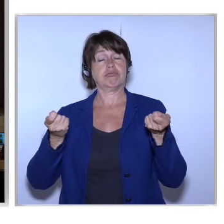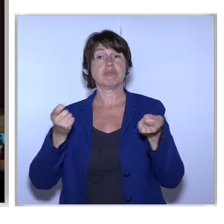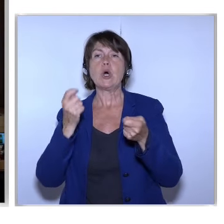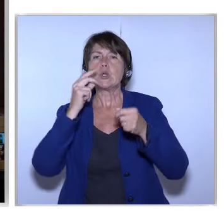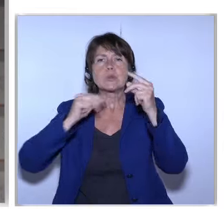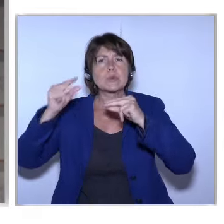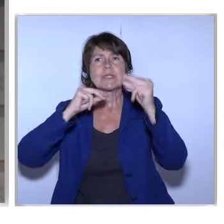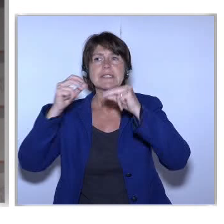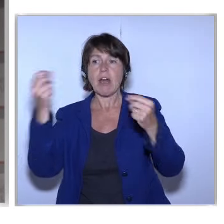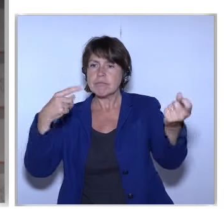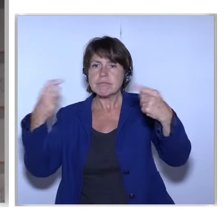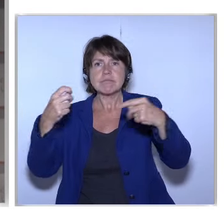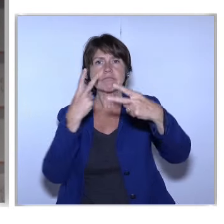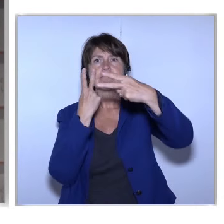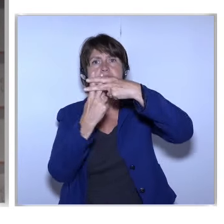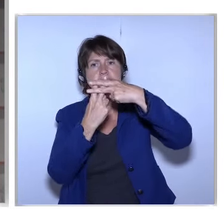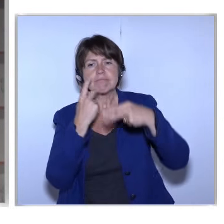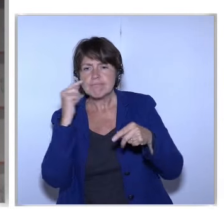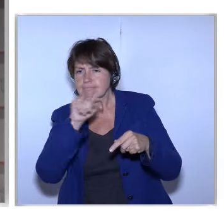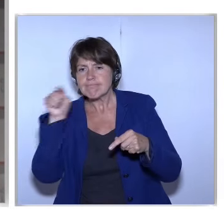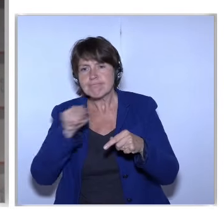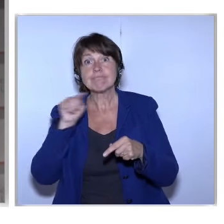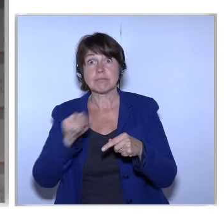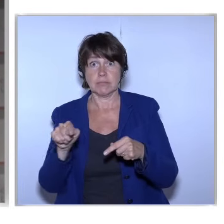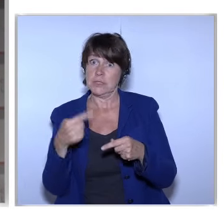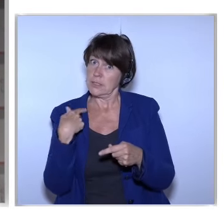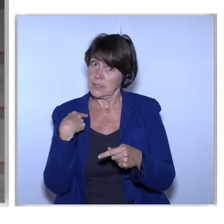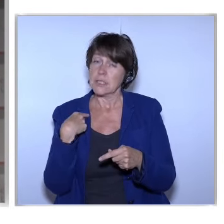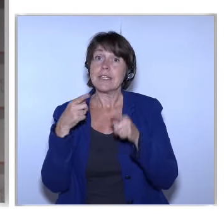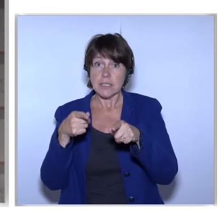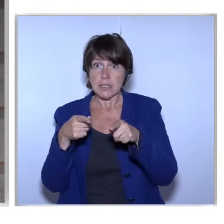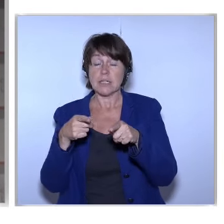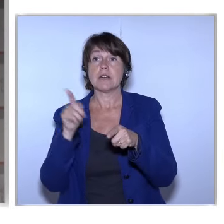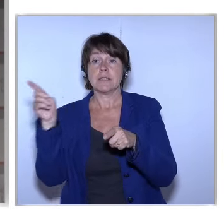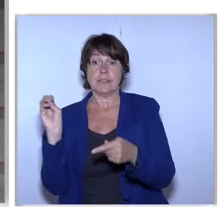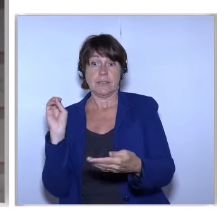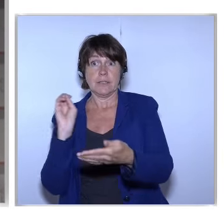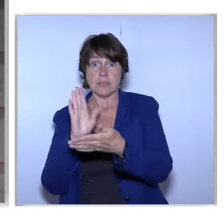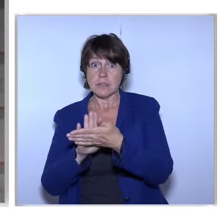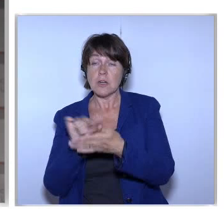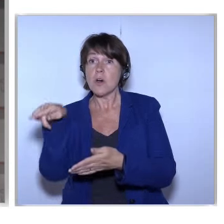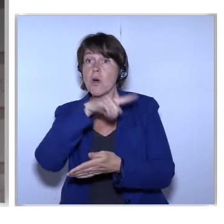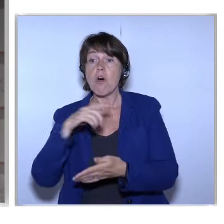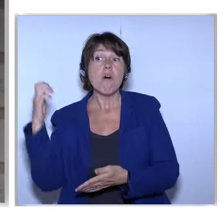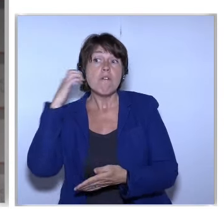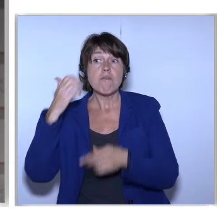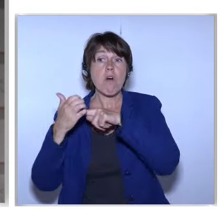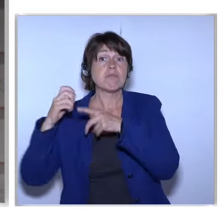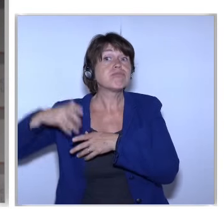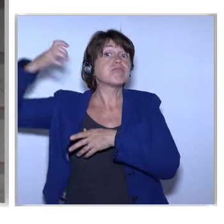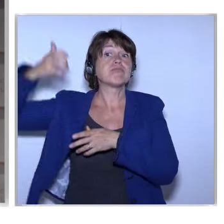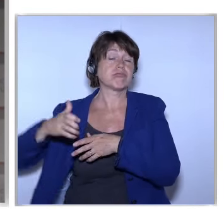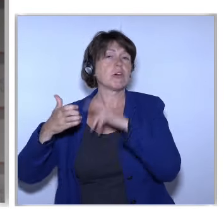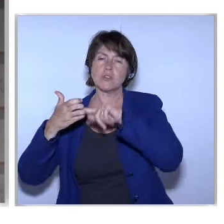tweets And on that point I should say, ladies and gentlemen Put your phone on silent please But don't turn it off because